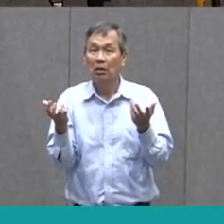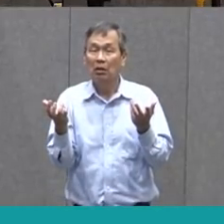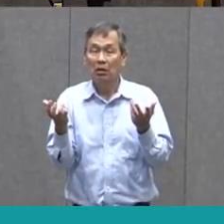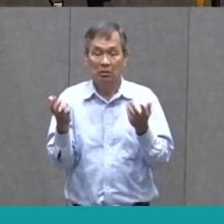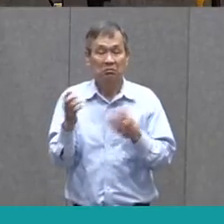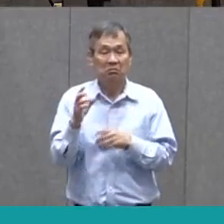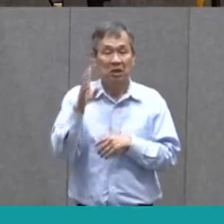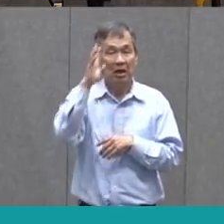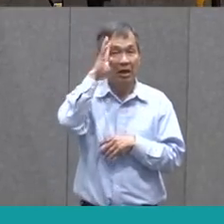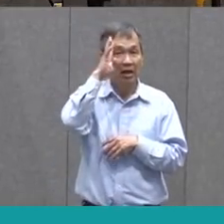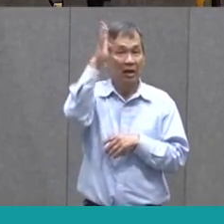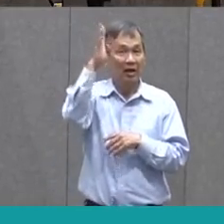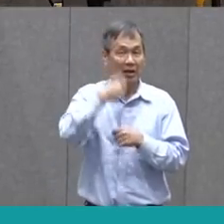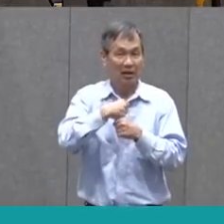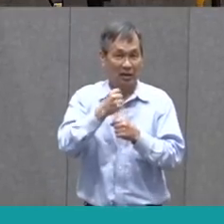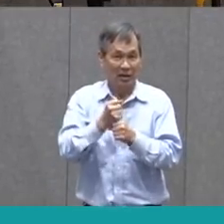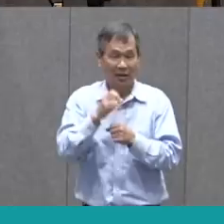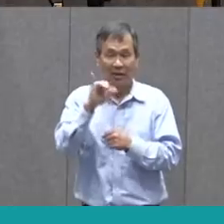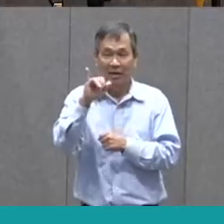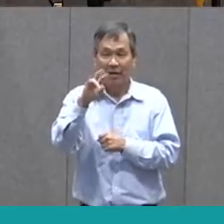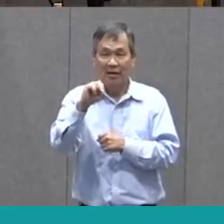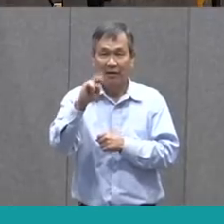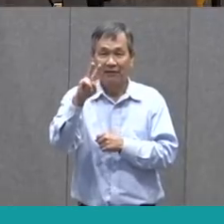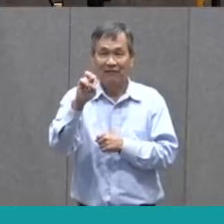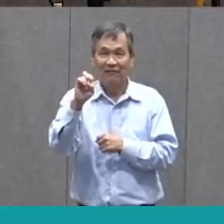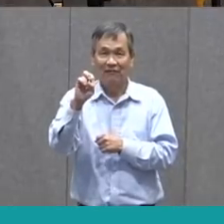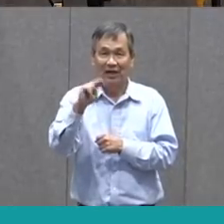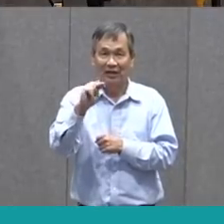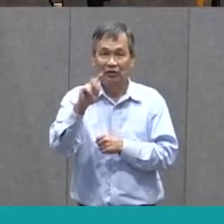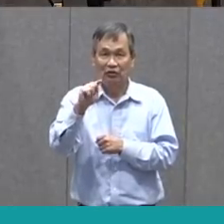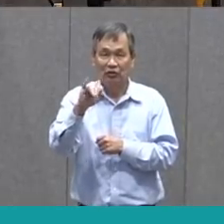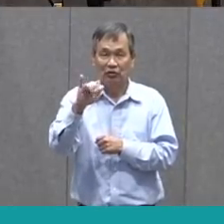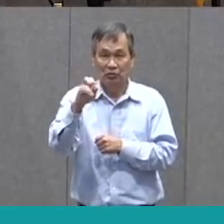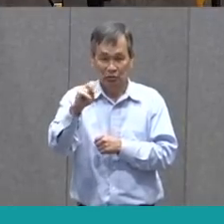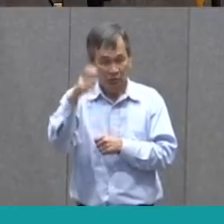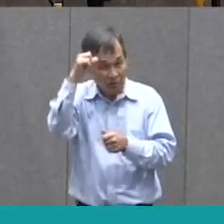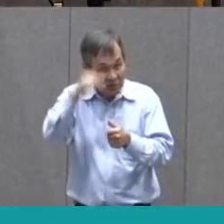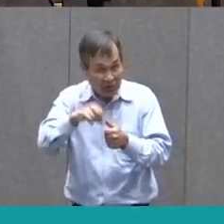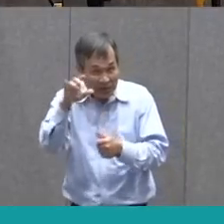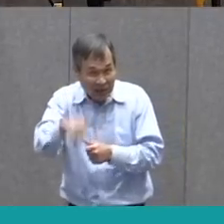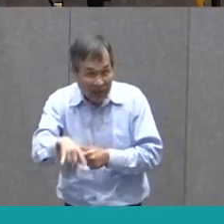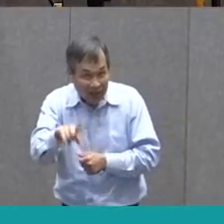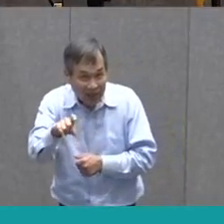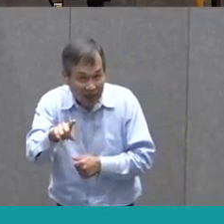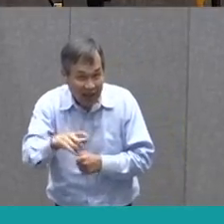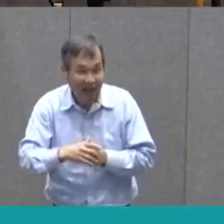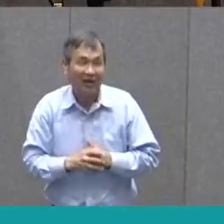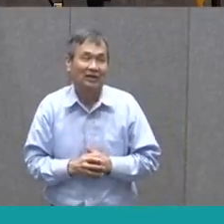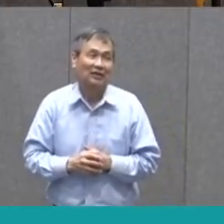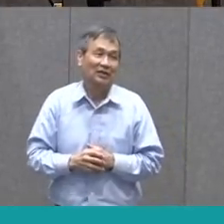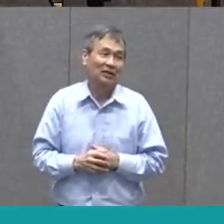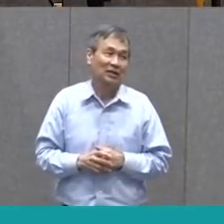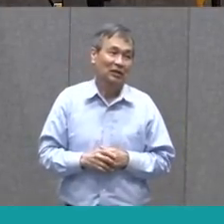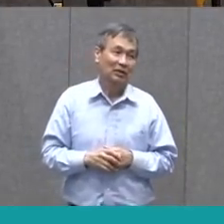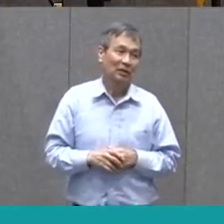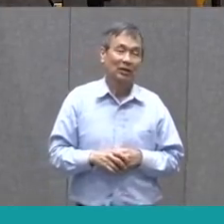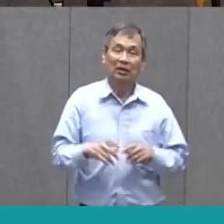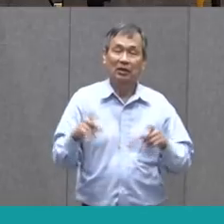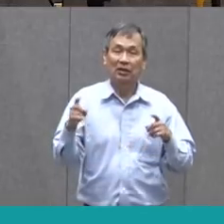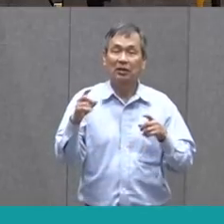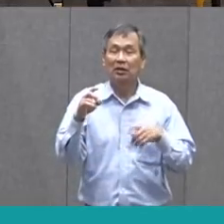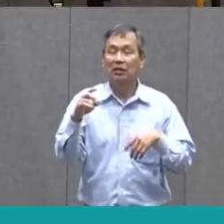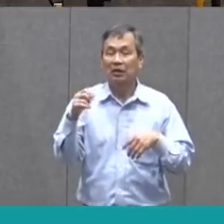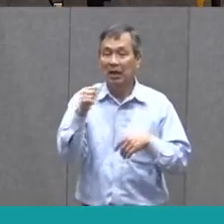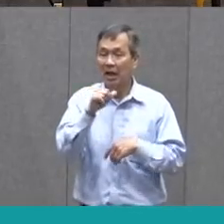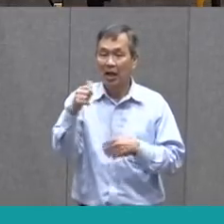Invention, that's right. Do you remember when an invention was? Let's read the definition together. A